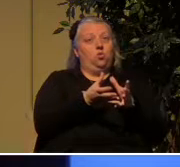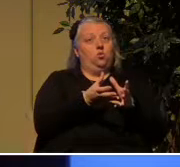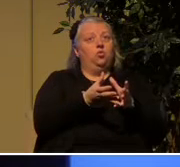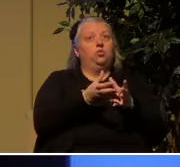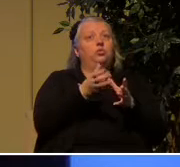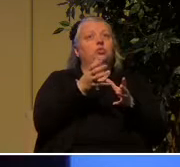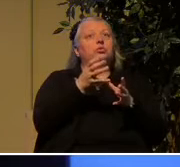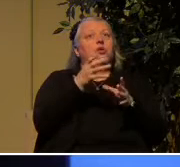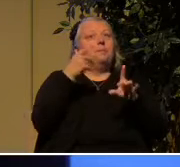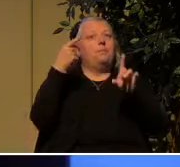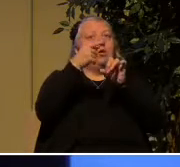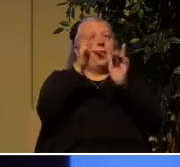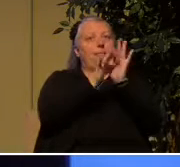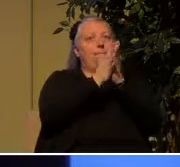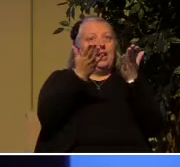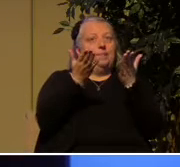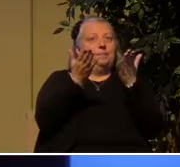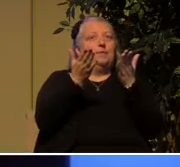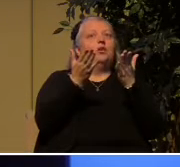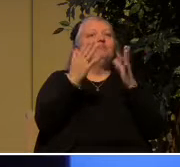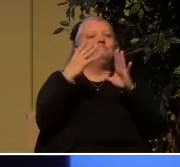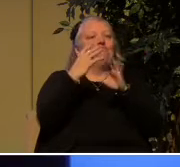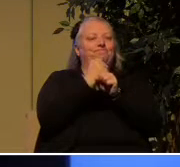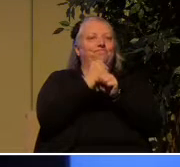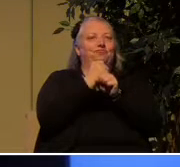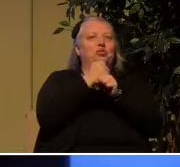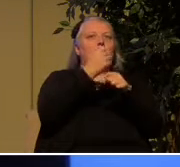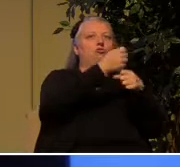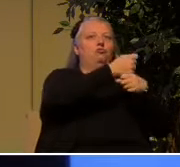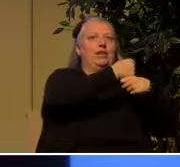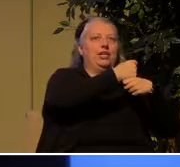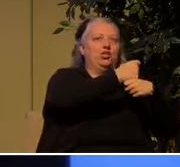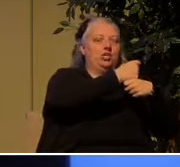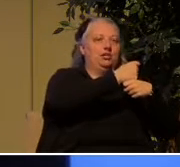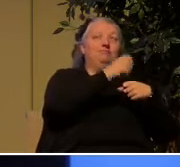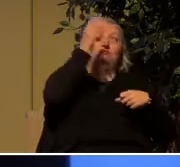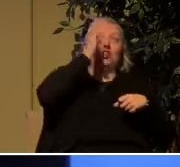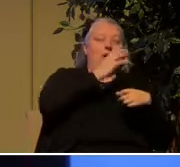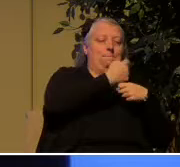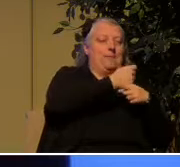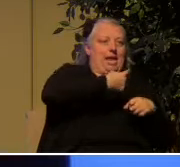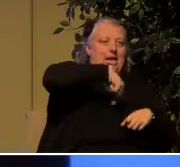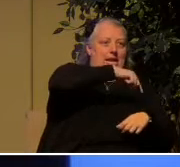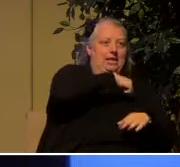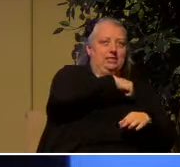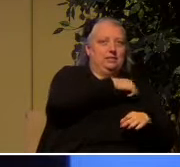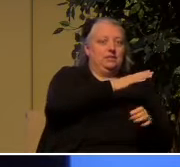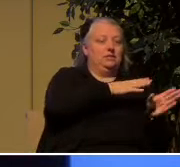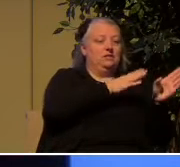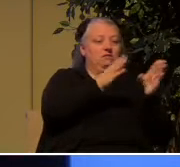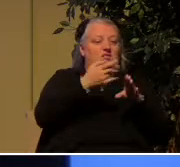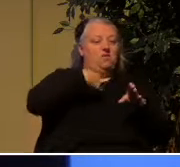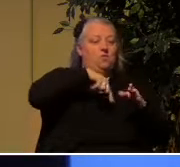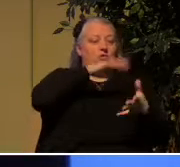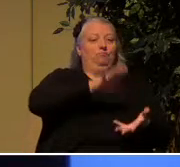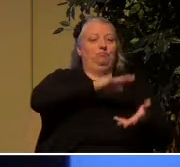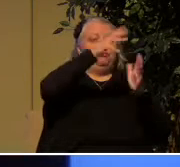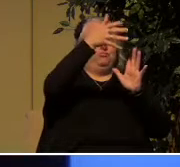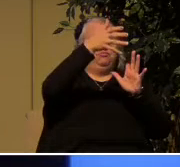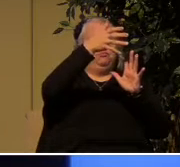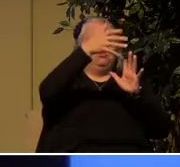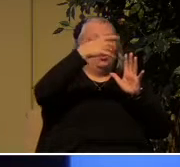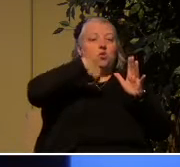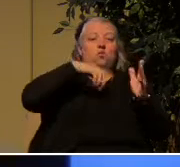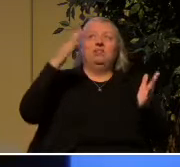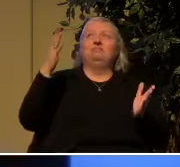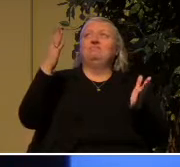God made us we messed it up God comes to us he restores us and